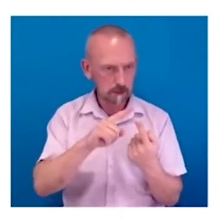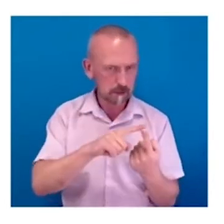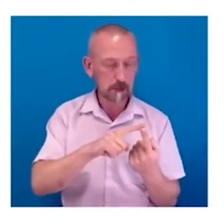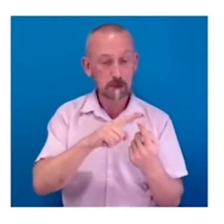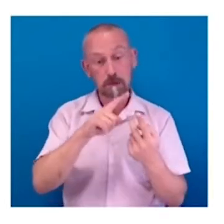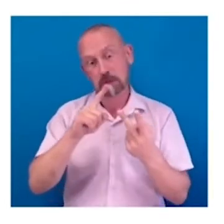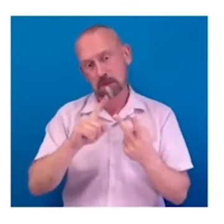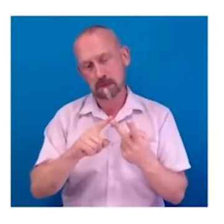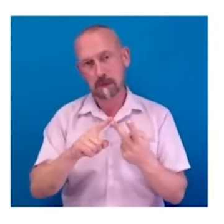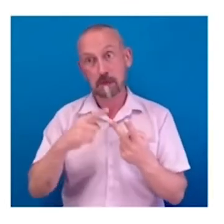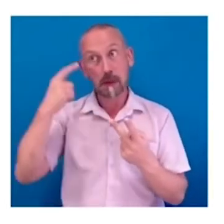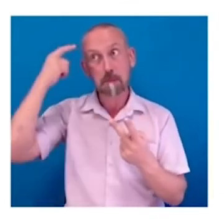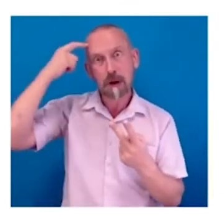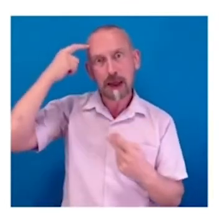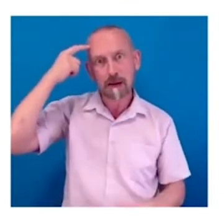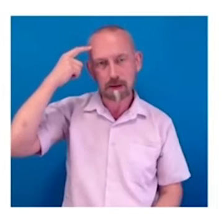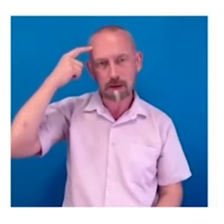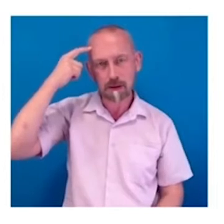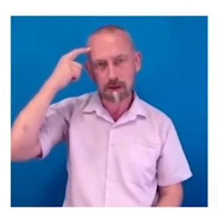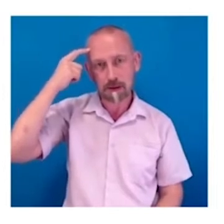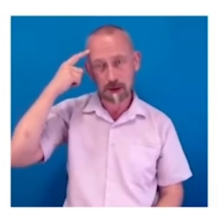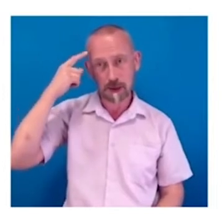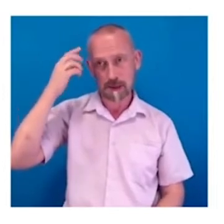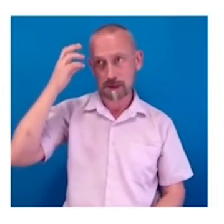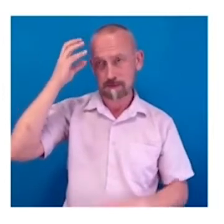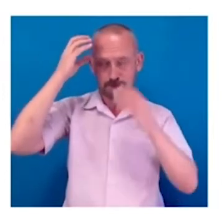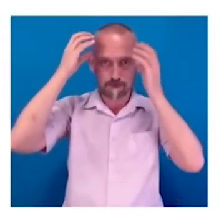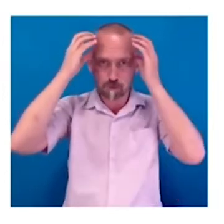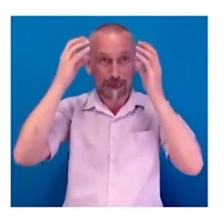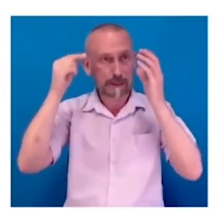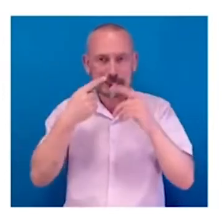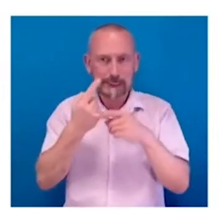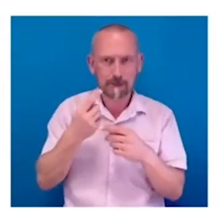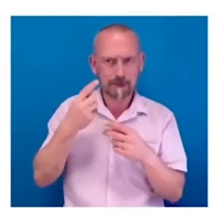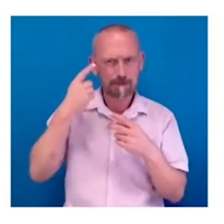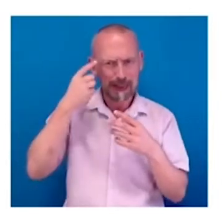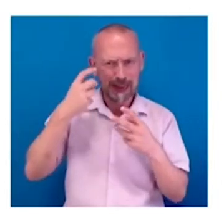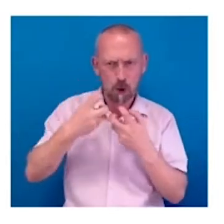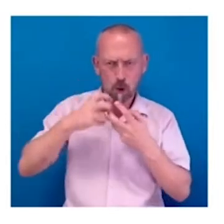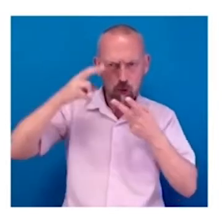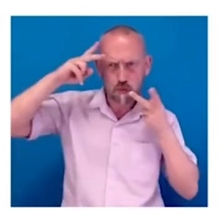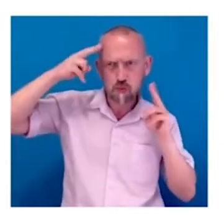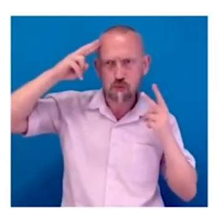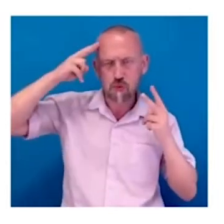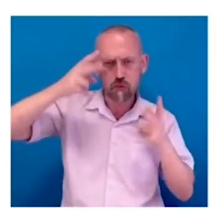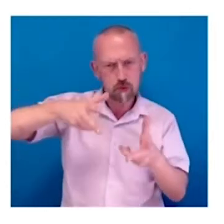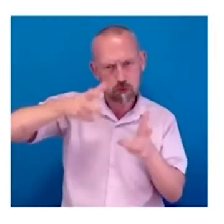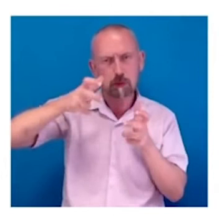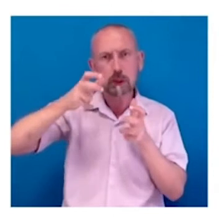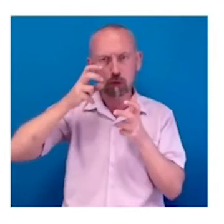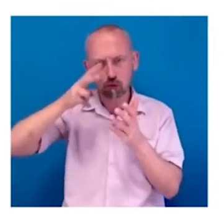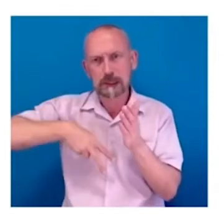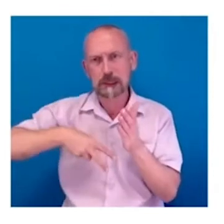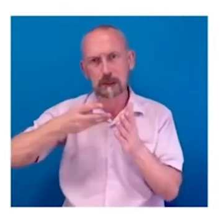is actually the brain, how the whole neuroscience of how we read, you know. So, once that visual input comes